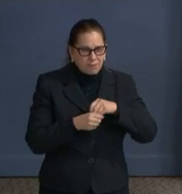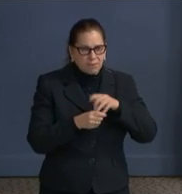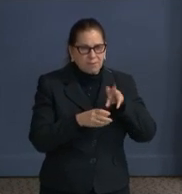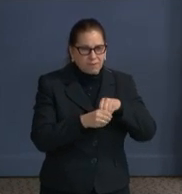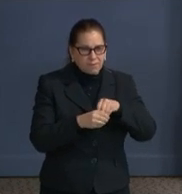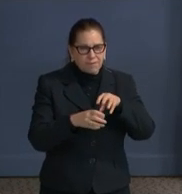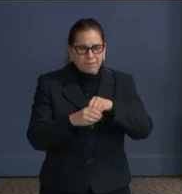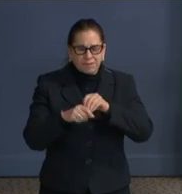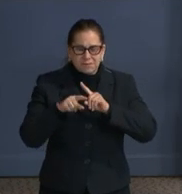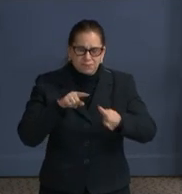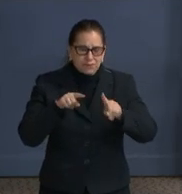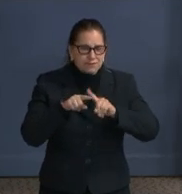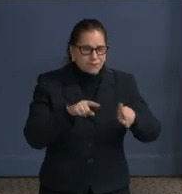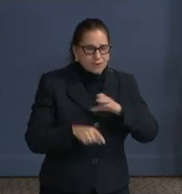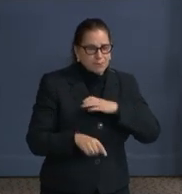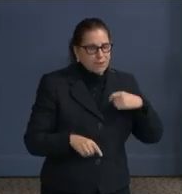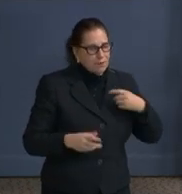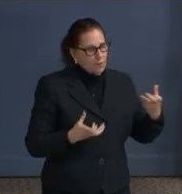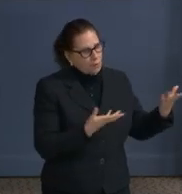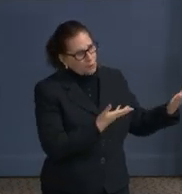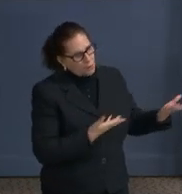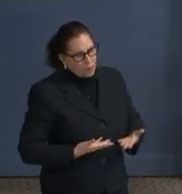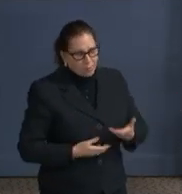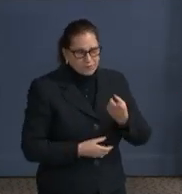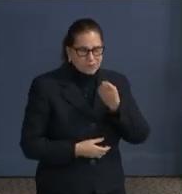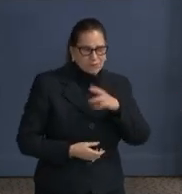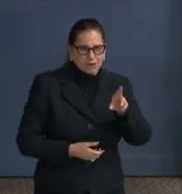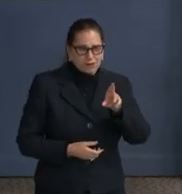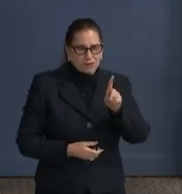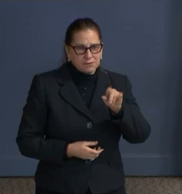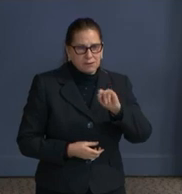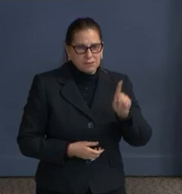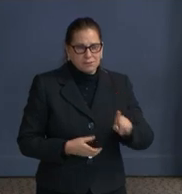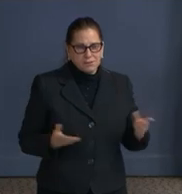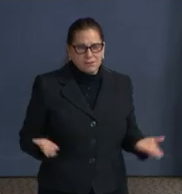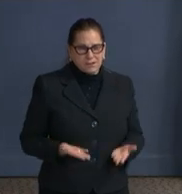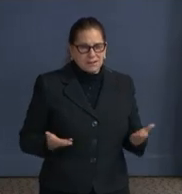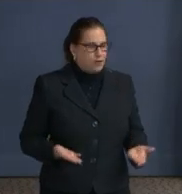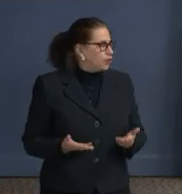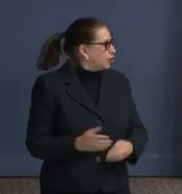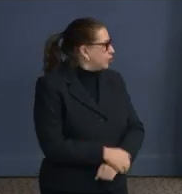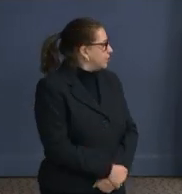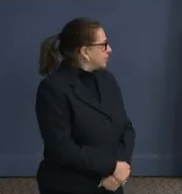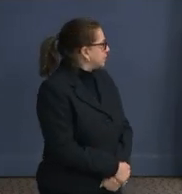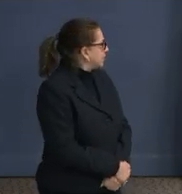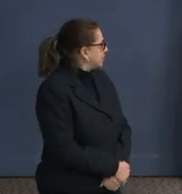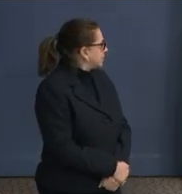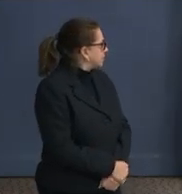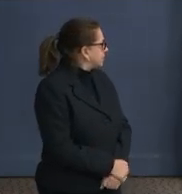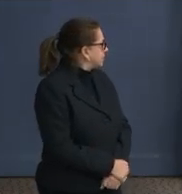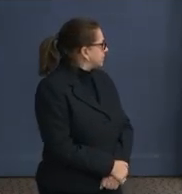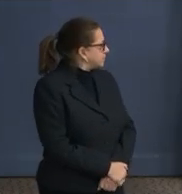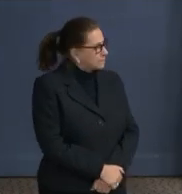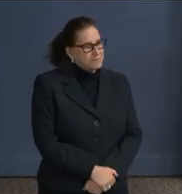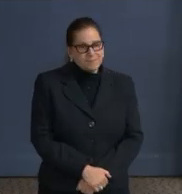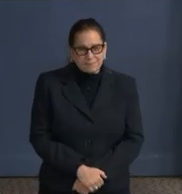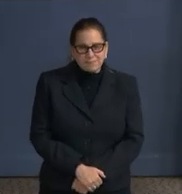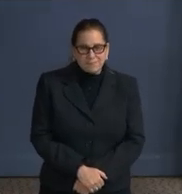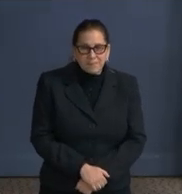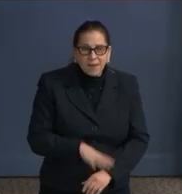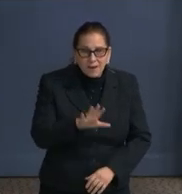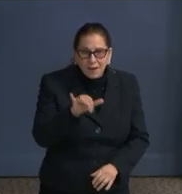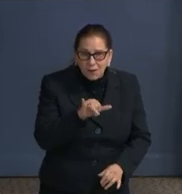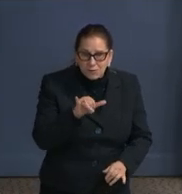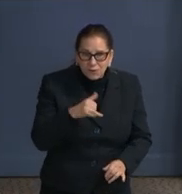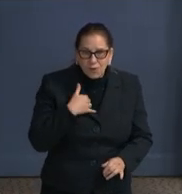Welcome, Dr. Diaz, to your new position, I should say. I also want to introduce to